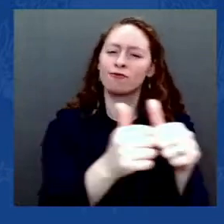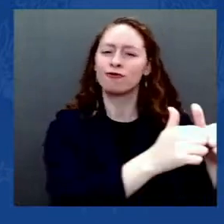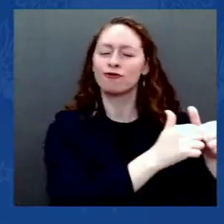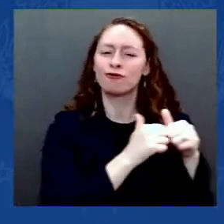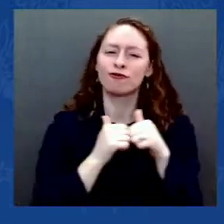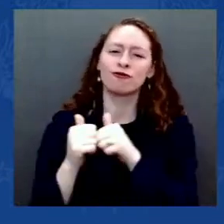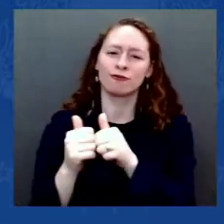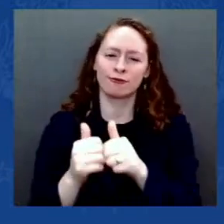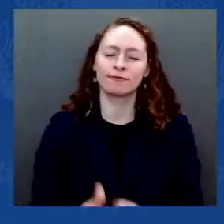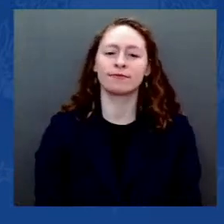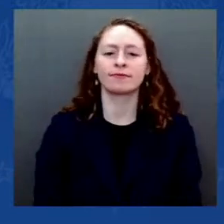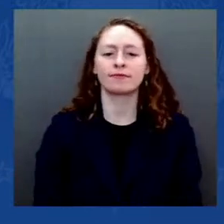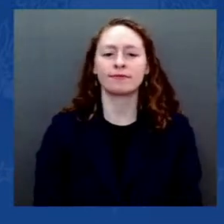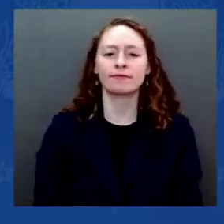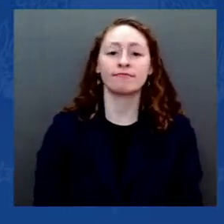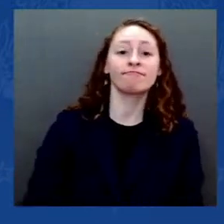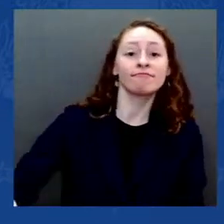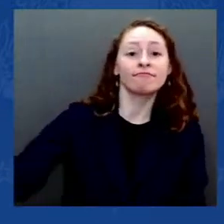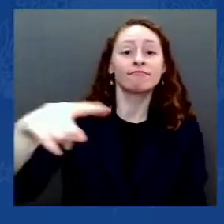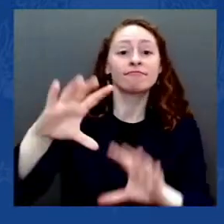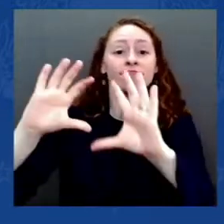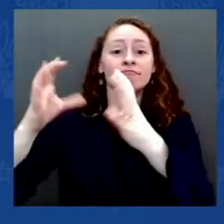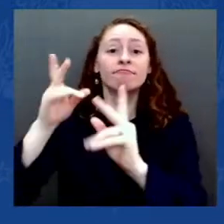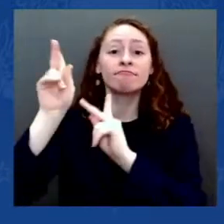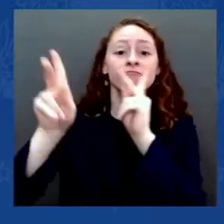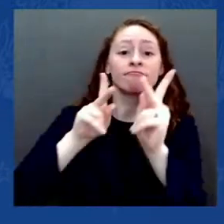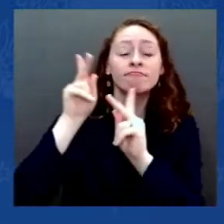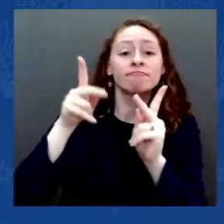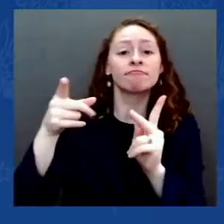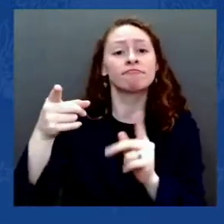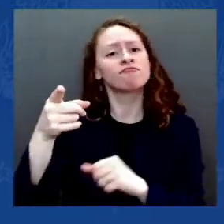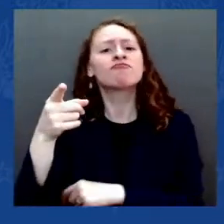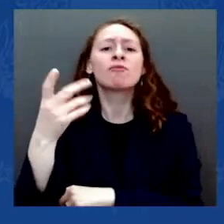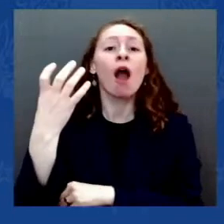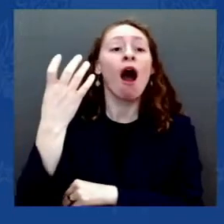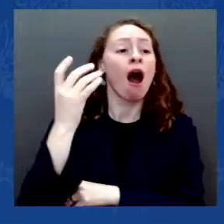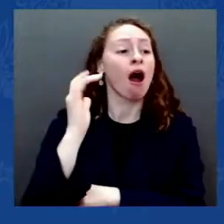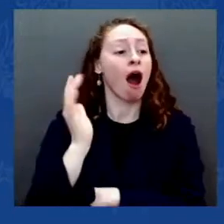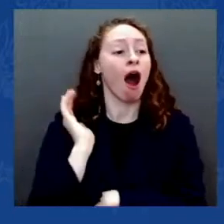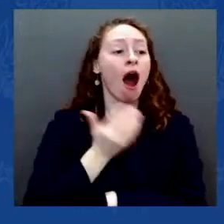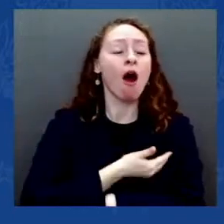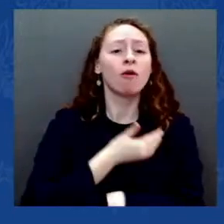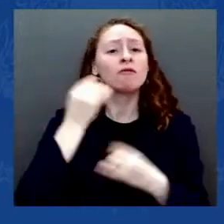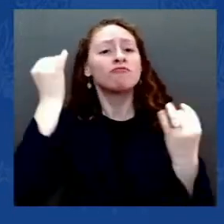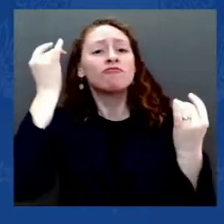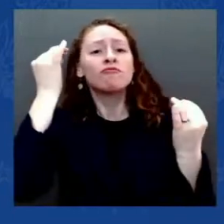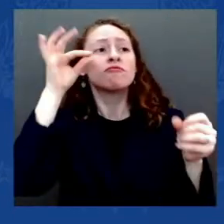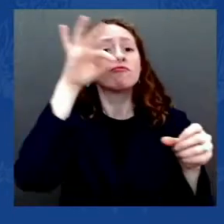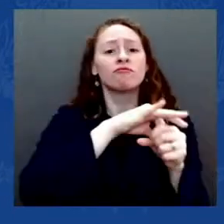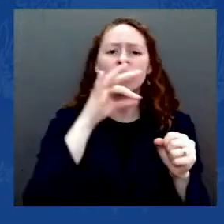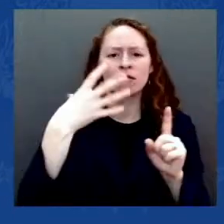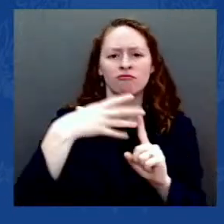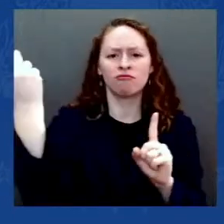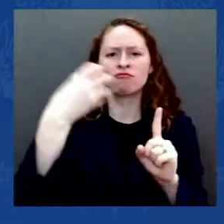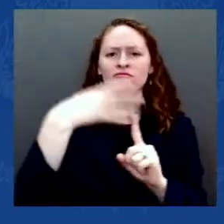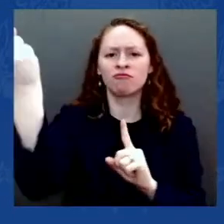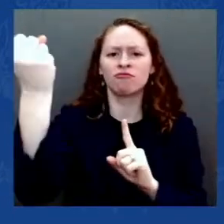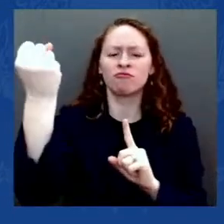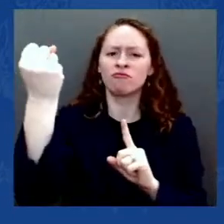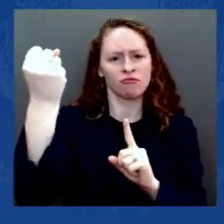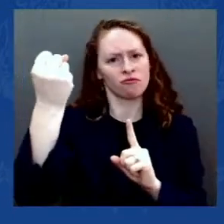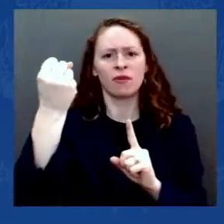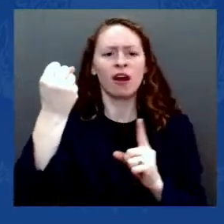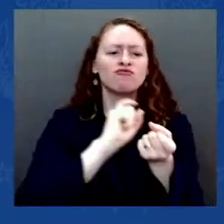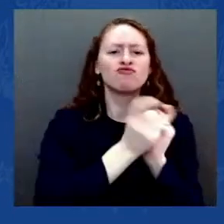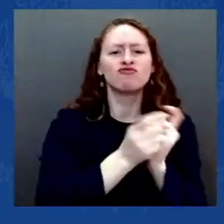overturning our votes, and peddling lies and misinformation by some radical